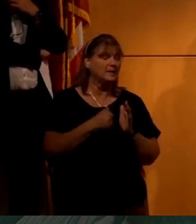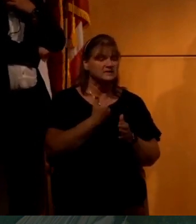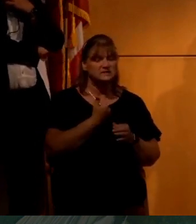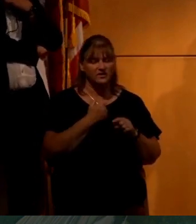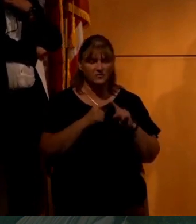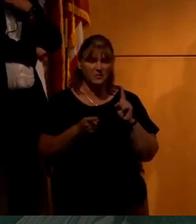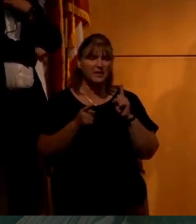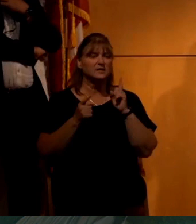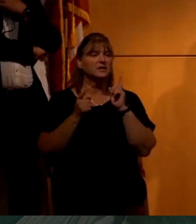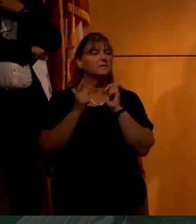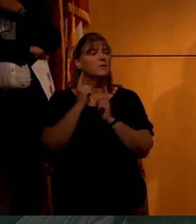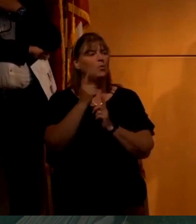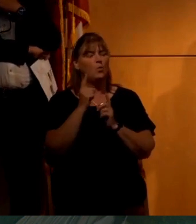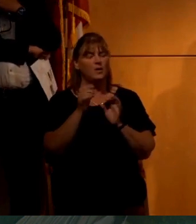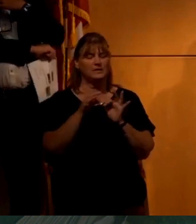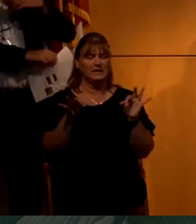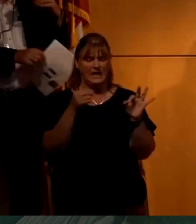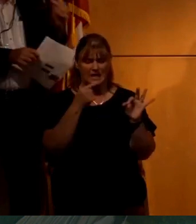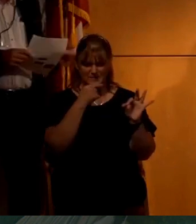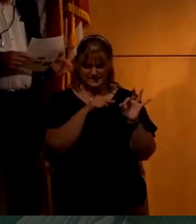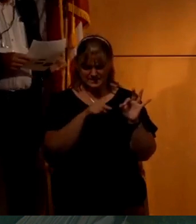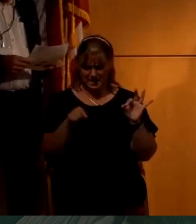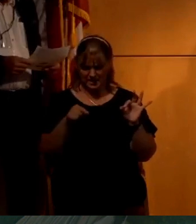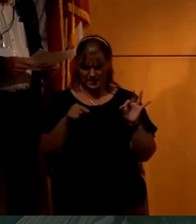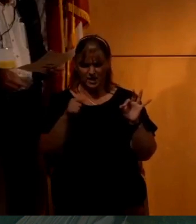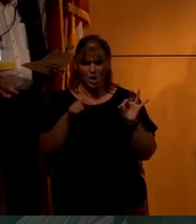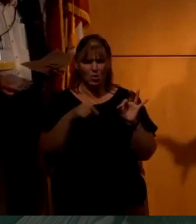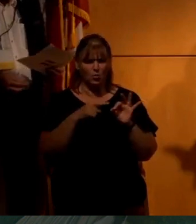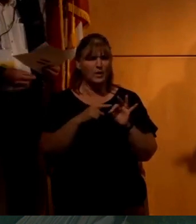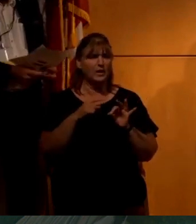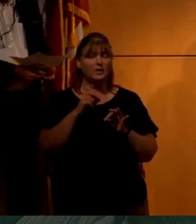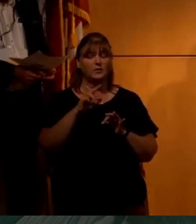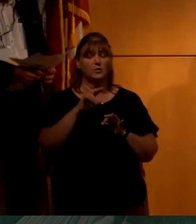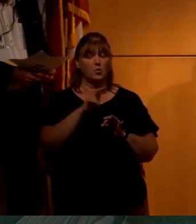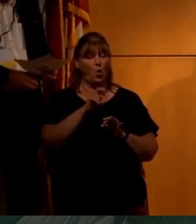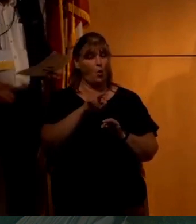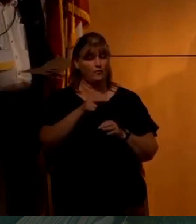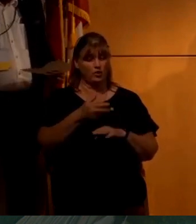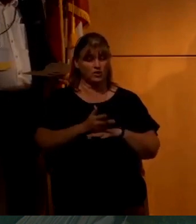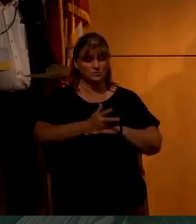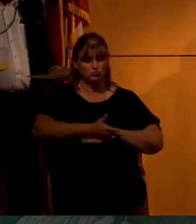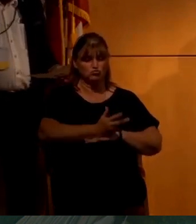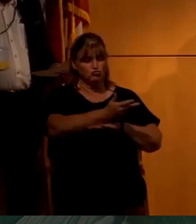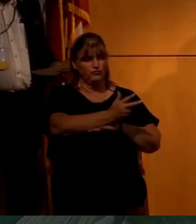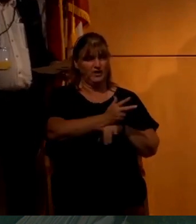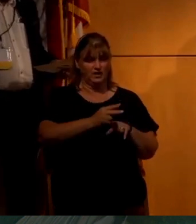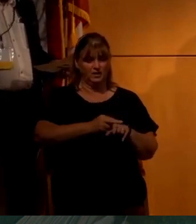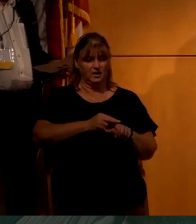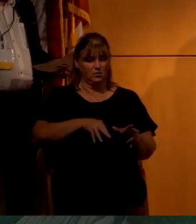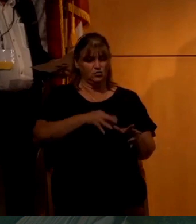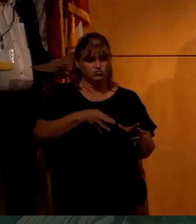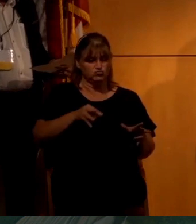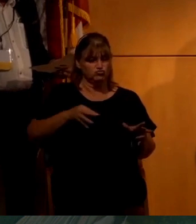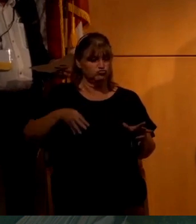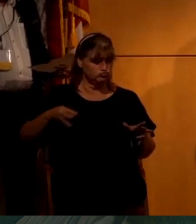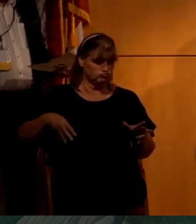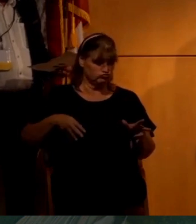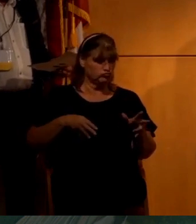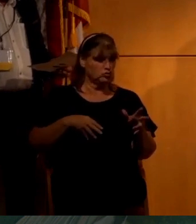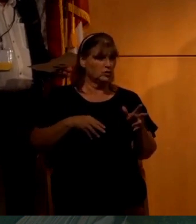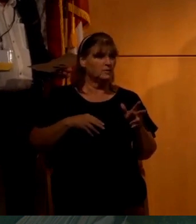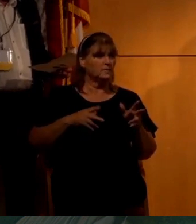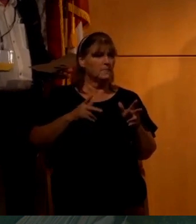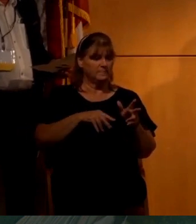one point people, there's one of these claims that, uh, when the lunar rover is moving and you see the dust flying off the back wheel, um,